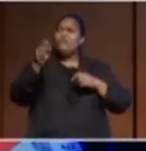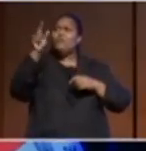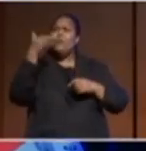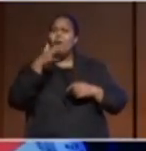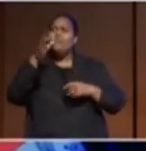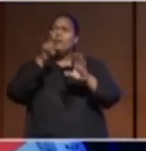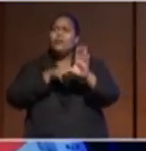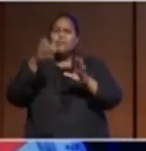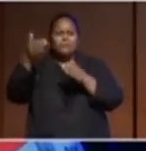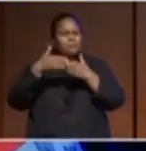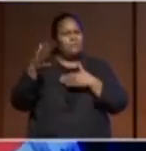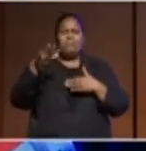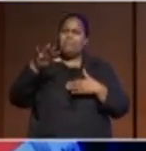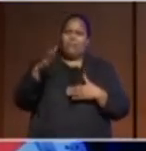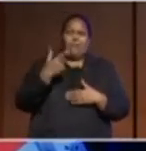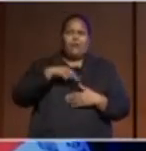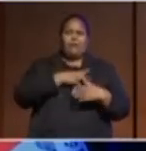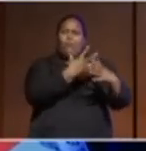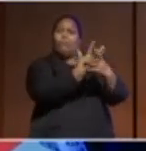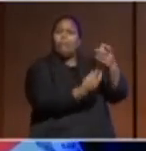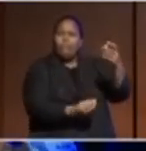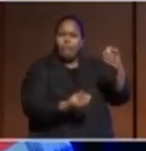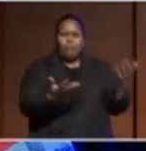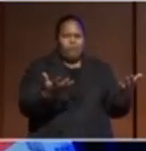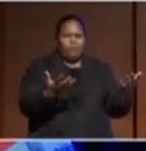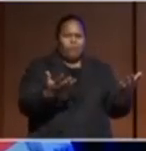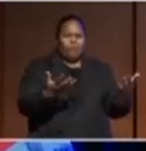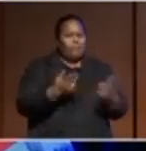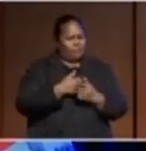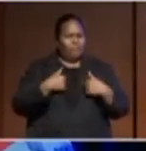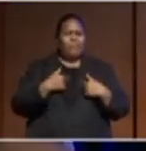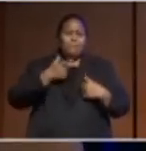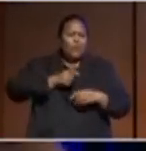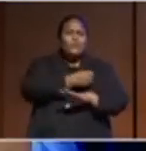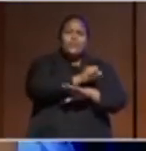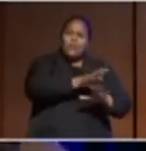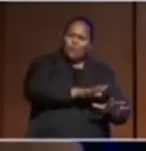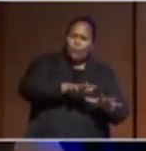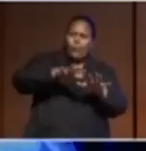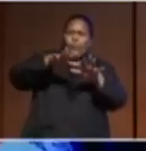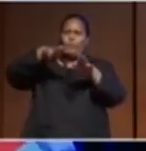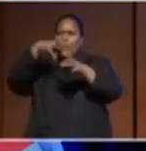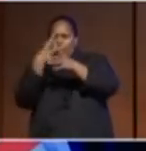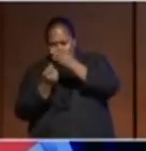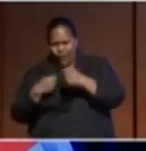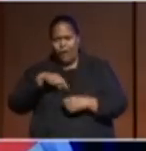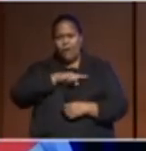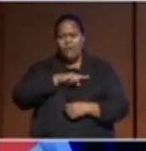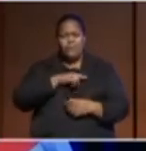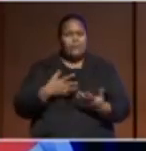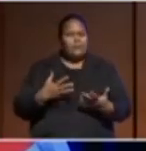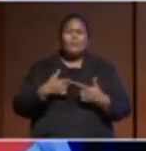in 50 to 100 years because of sea level rise. Then we lose that out of one of those criteria